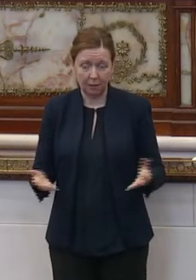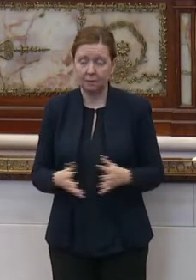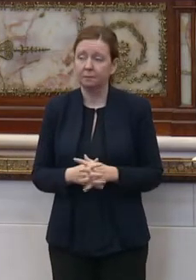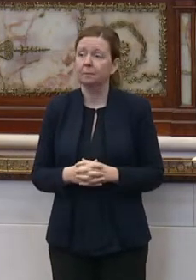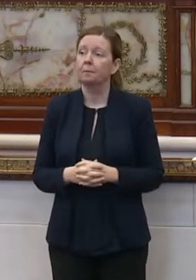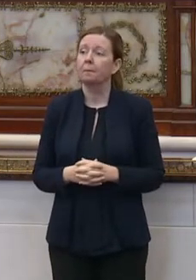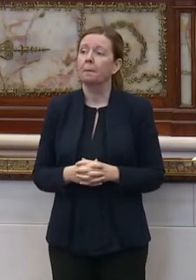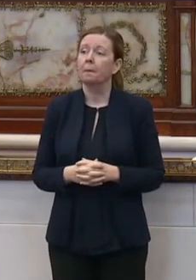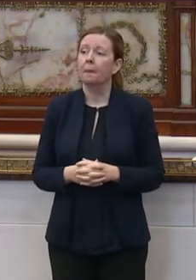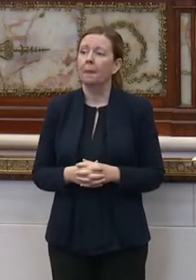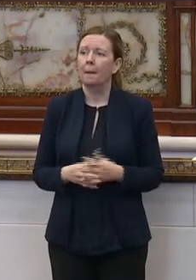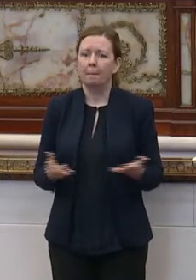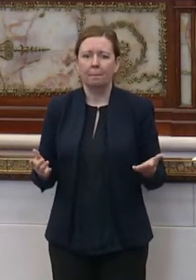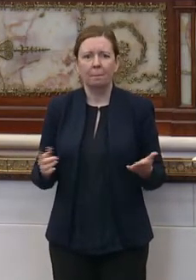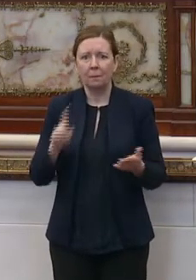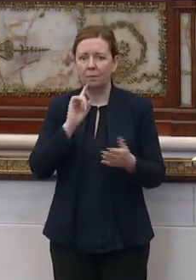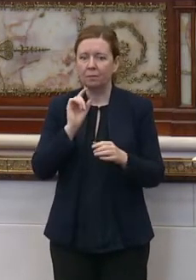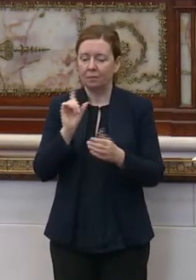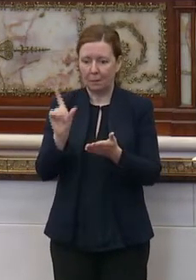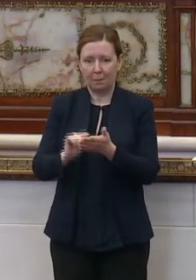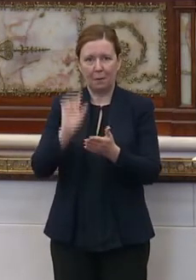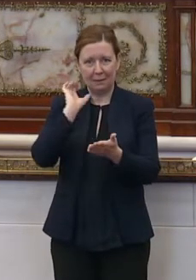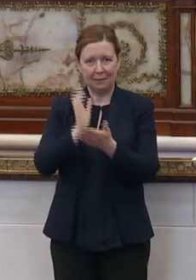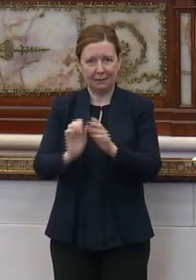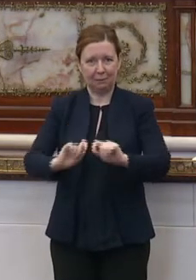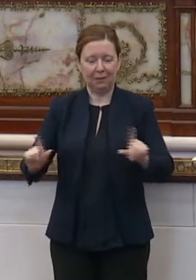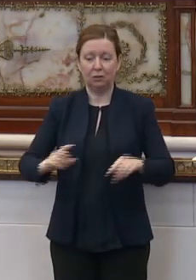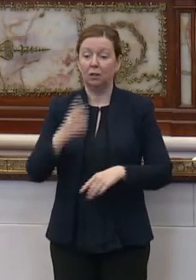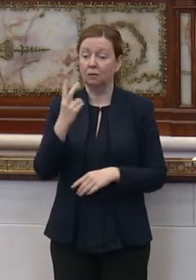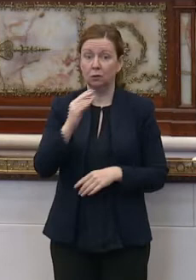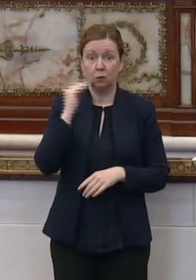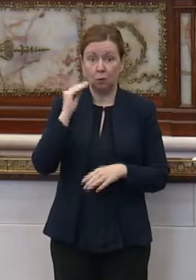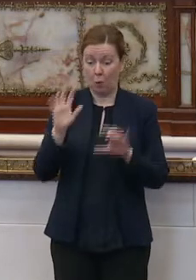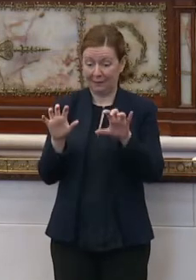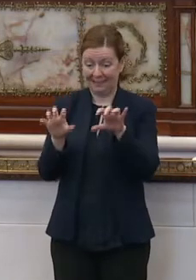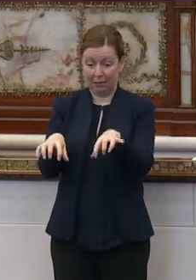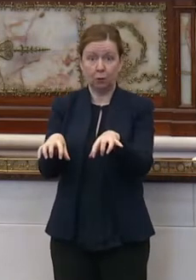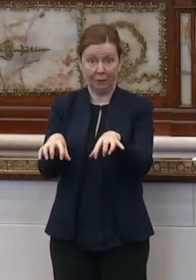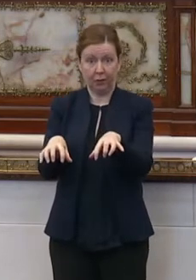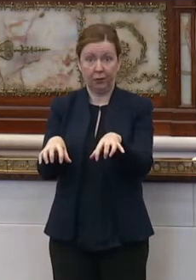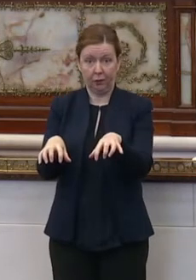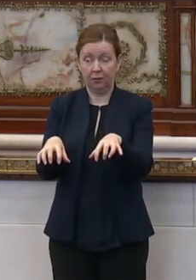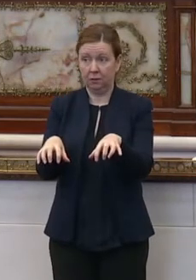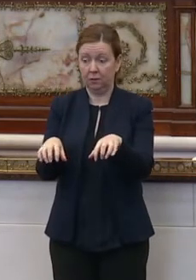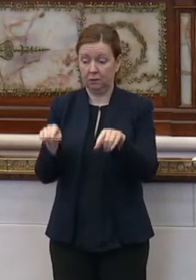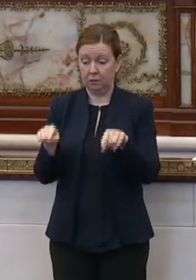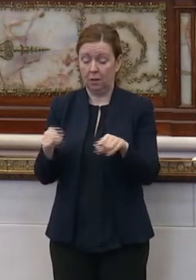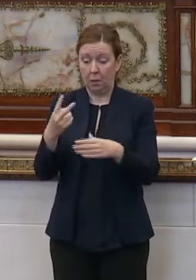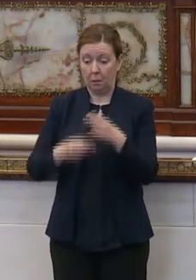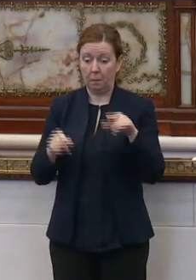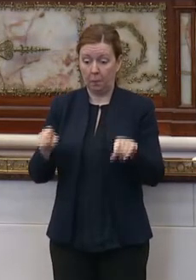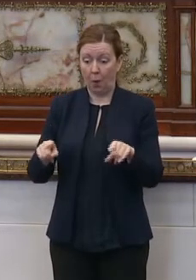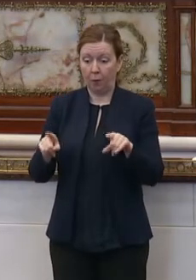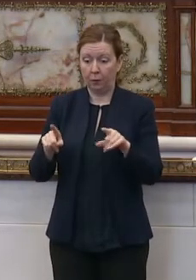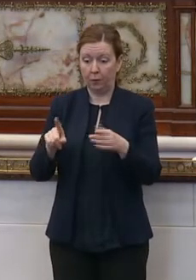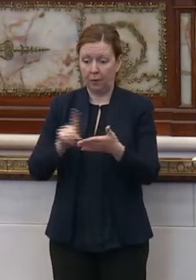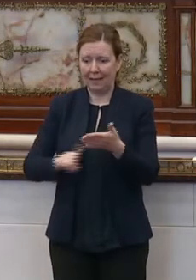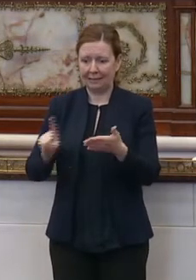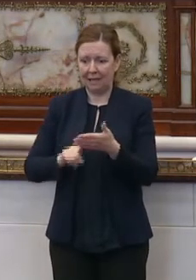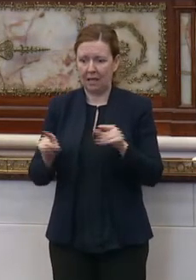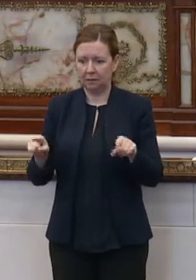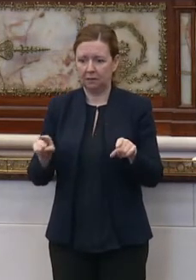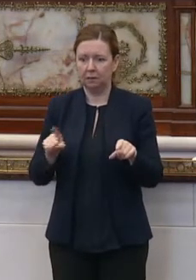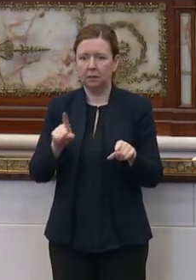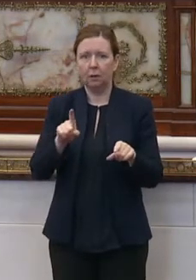I actually published a picture of two homes next to each other, both assessed at like